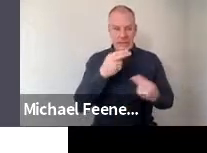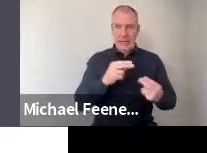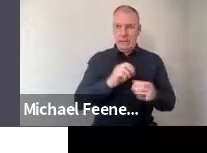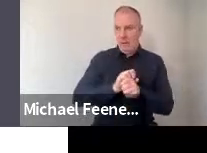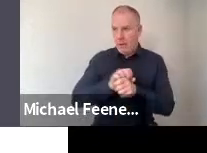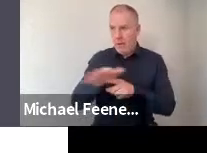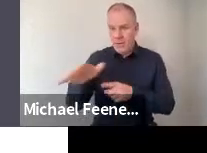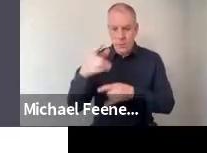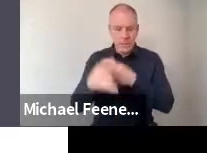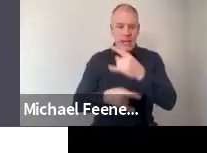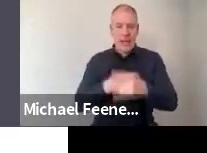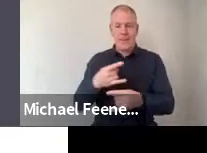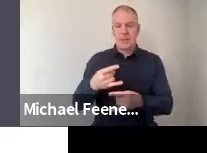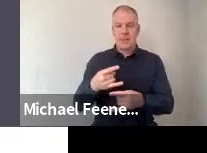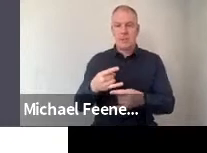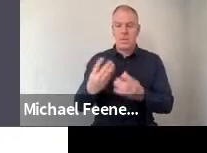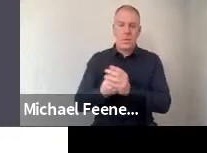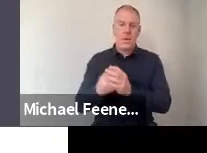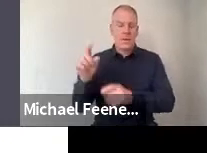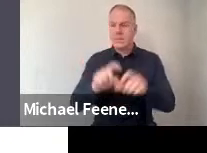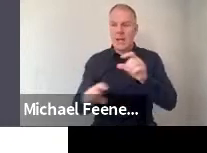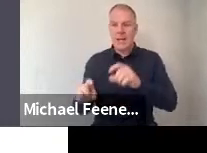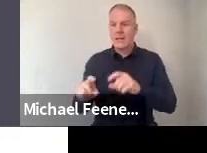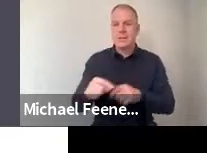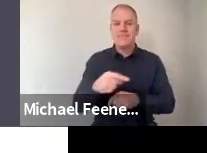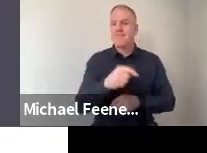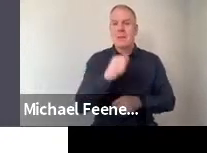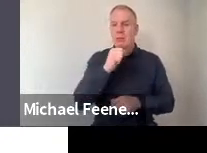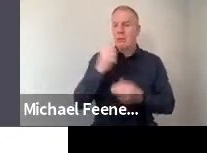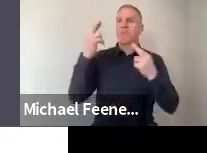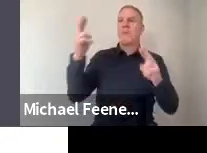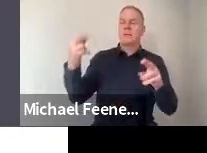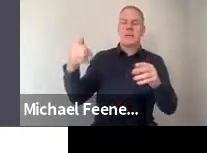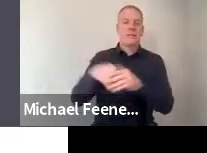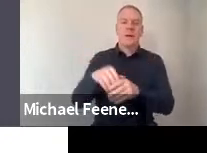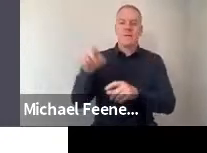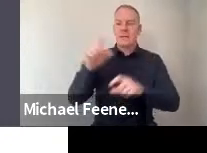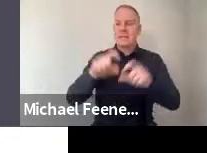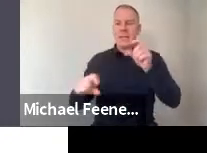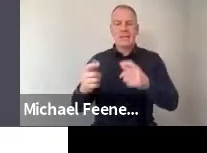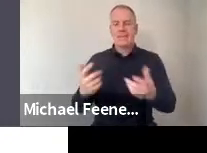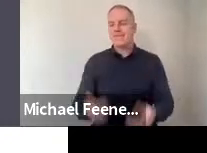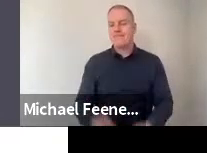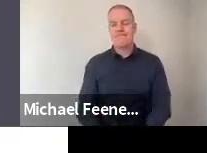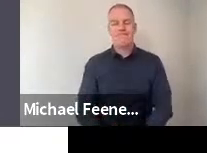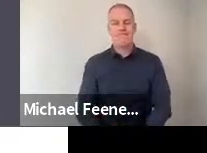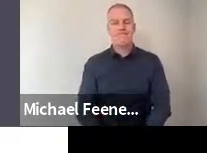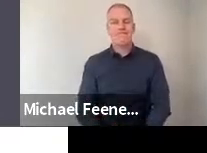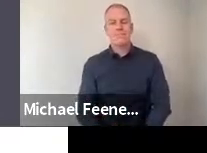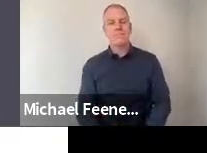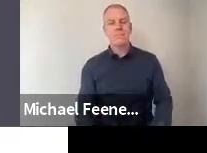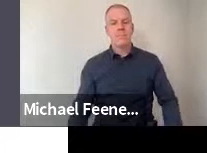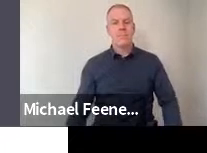heard for the direction of science, that they're not being adequately represented in how science develops.